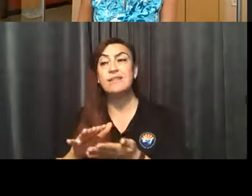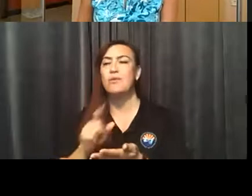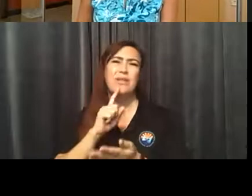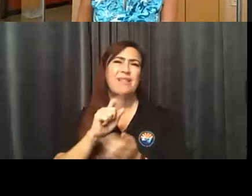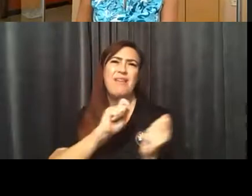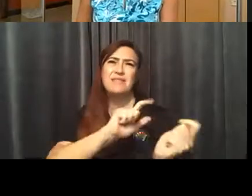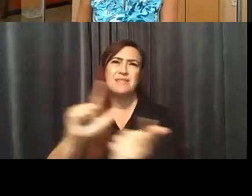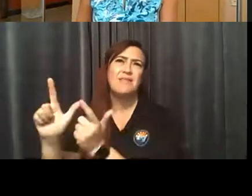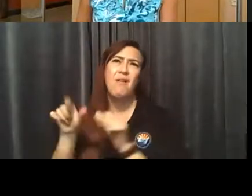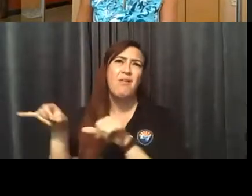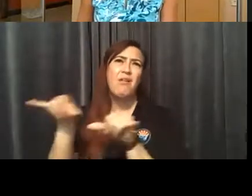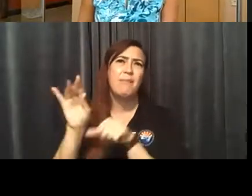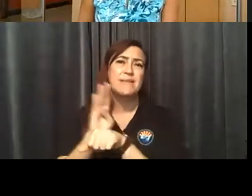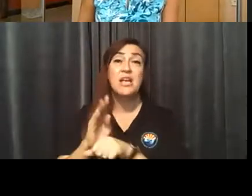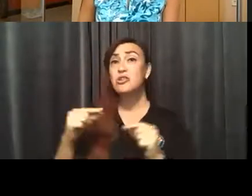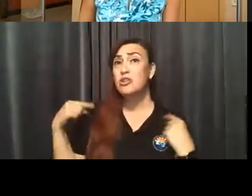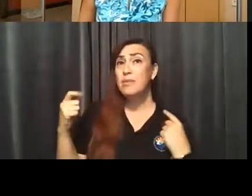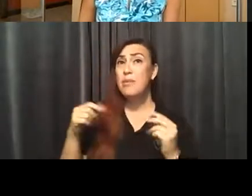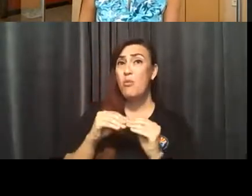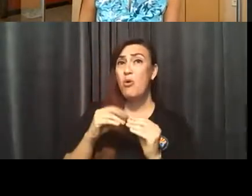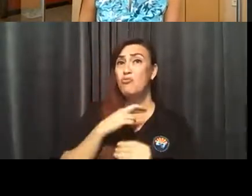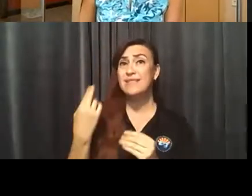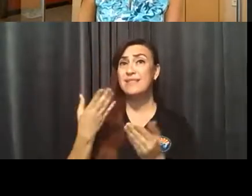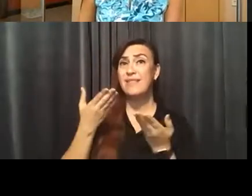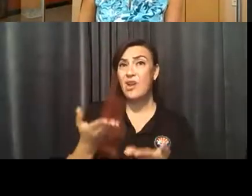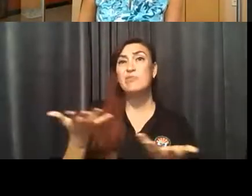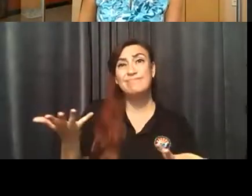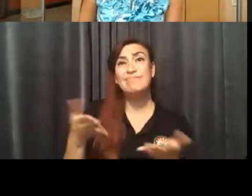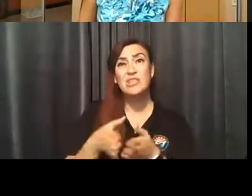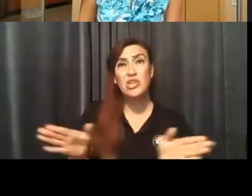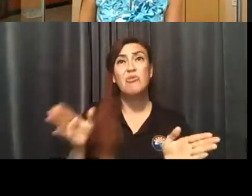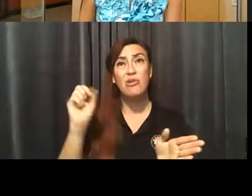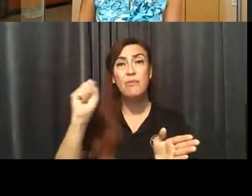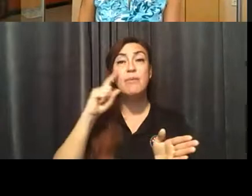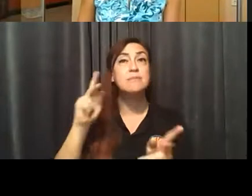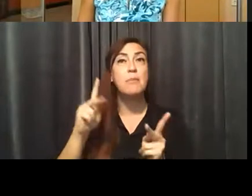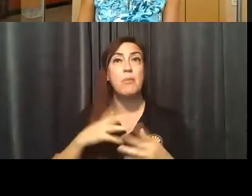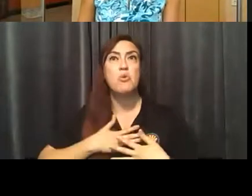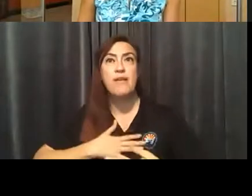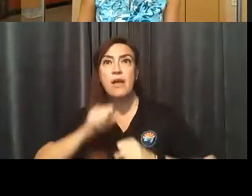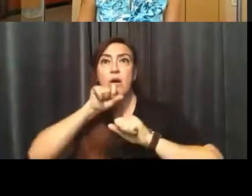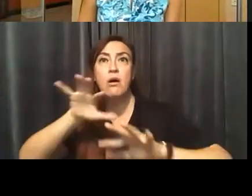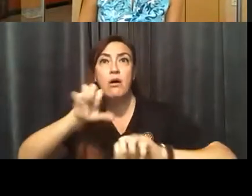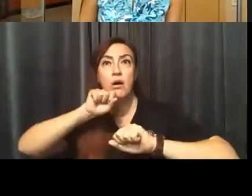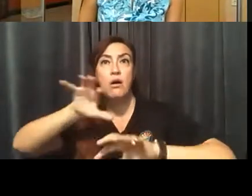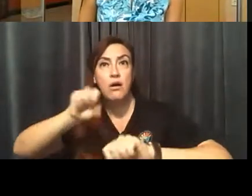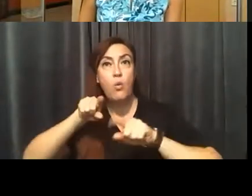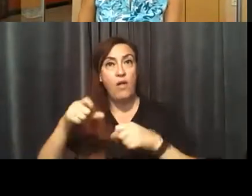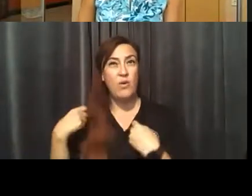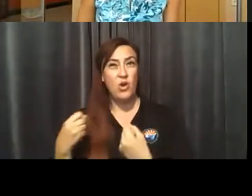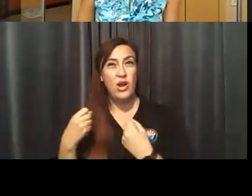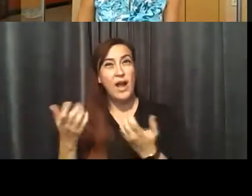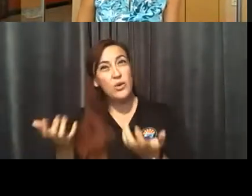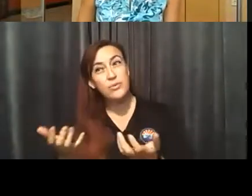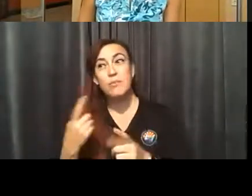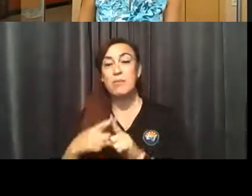Gyms have a little bit more risk to them just because of people breathing a little harder while they work out, as well as sweat